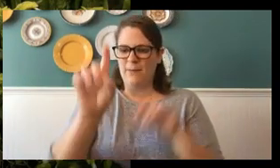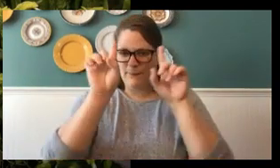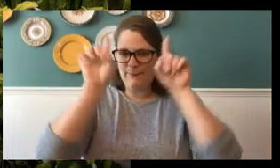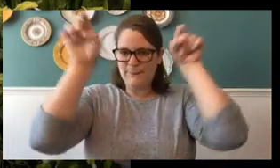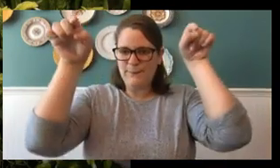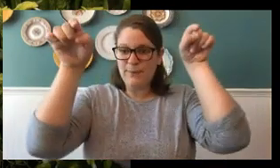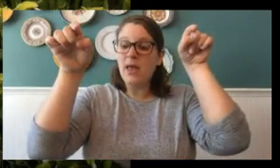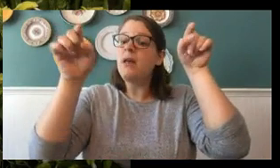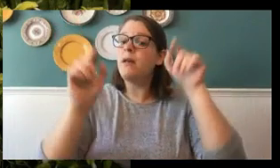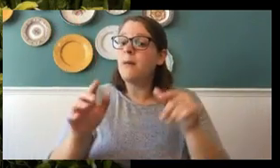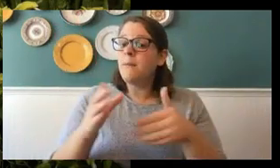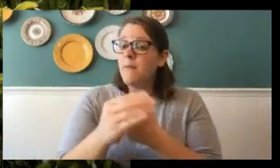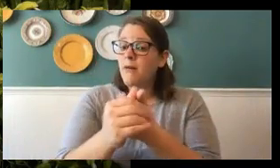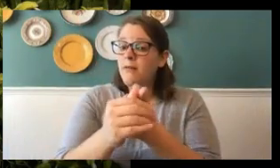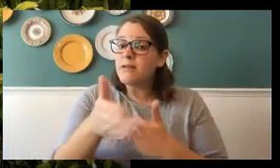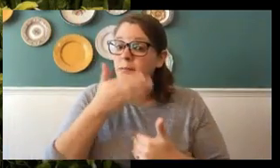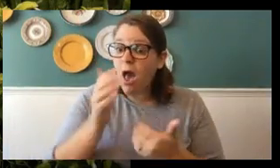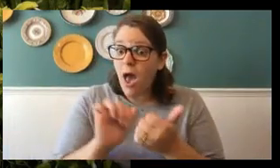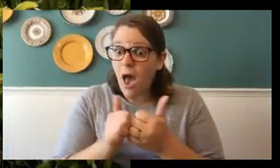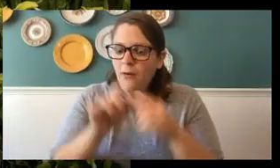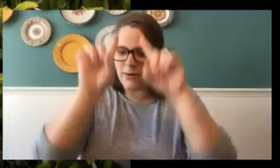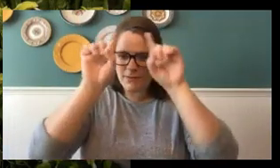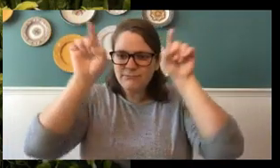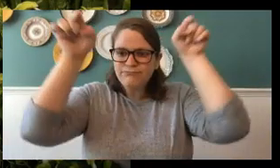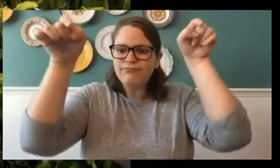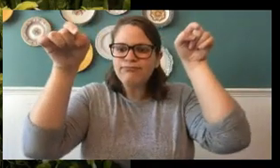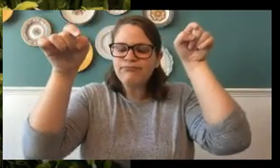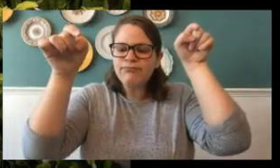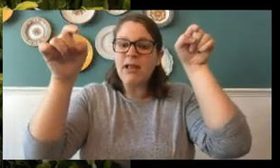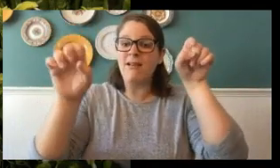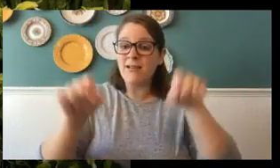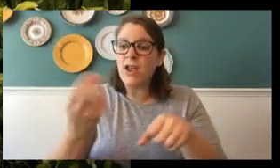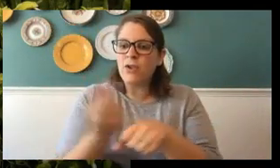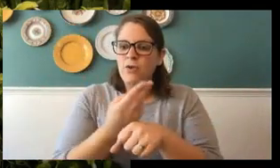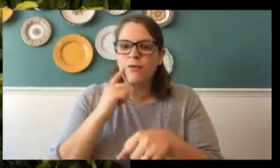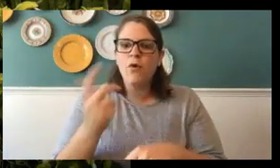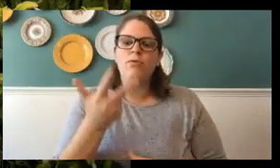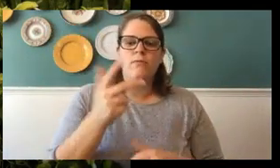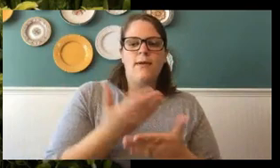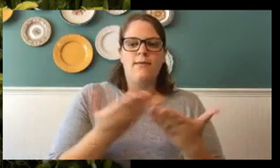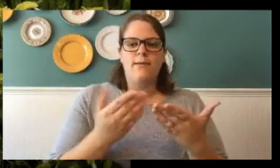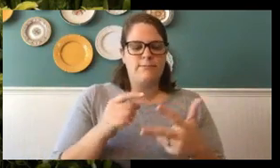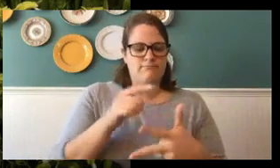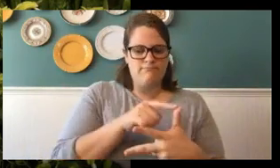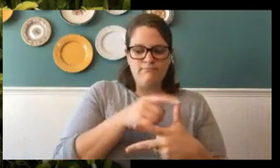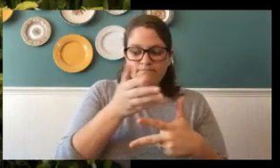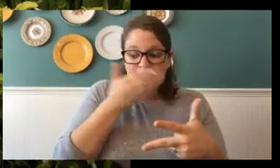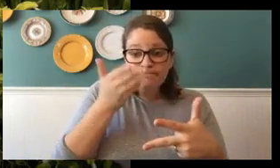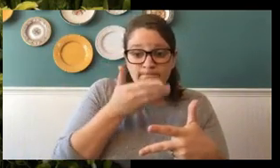smells with their antenna. They can actually use their antennas for three things. They use their antennas for smelling.